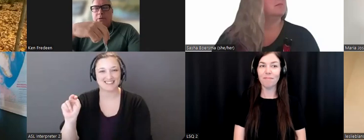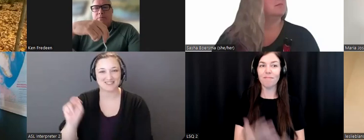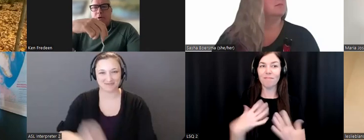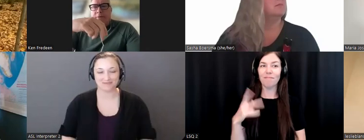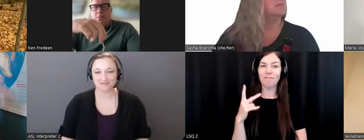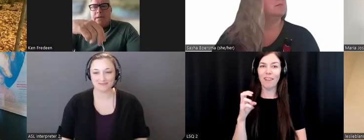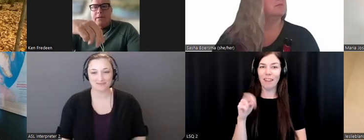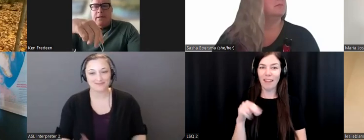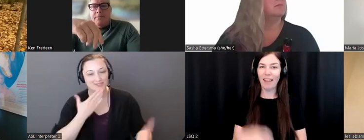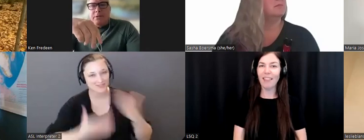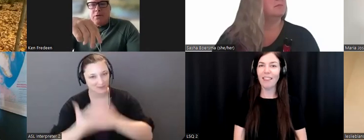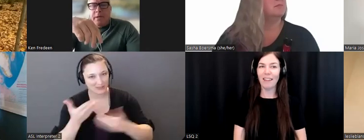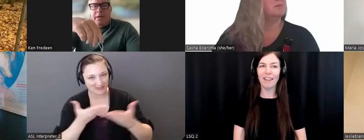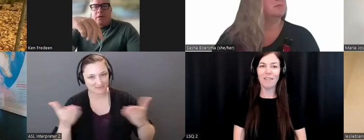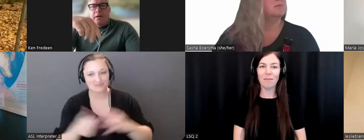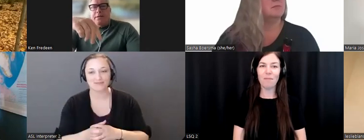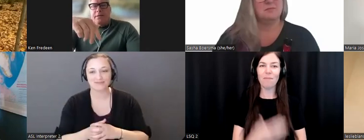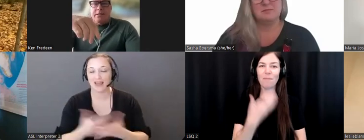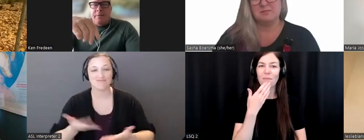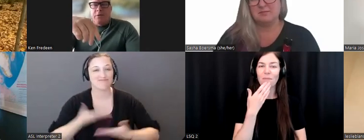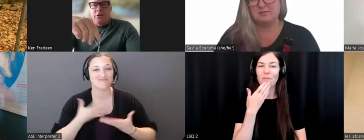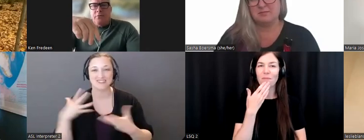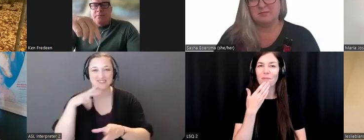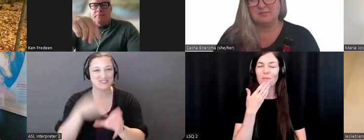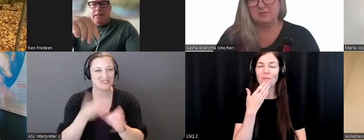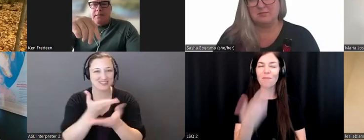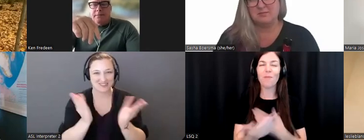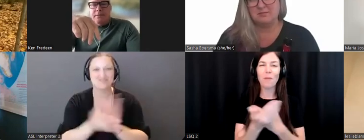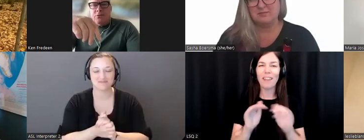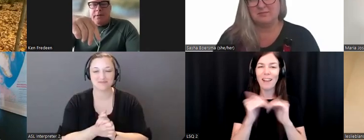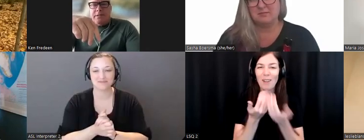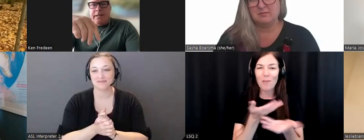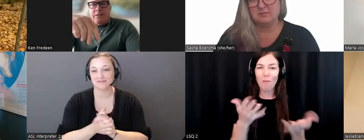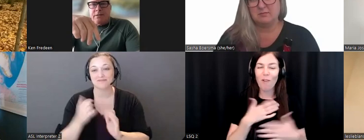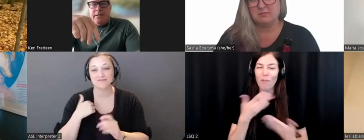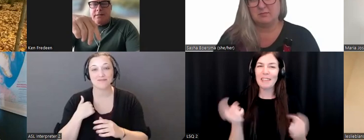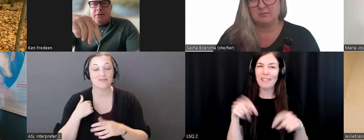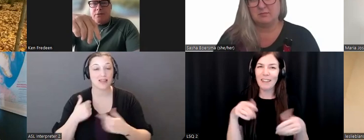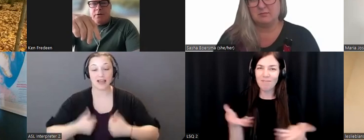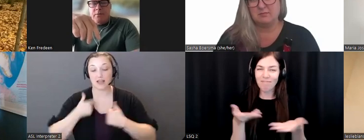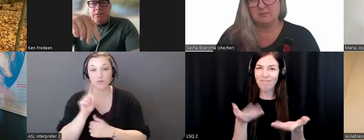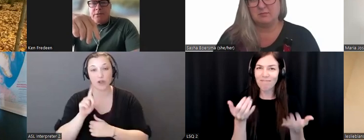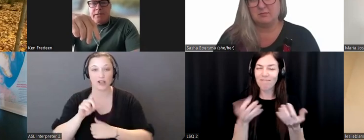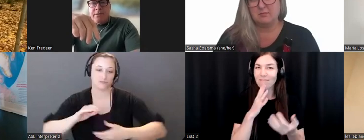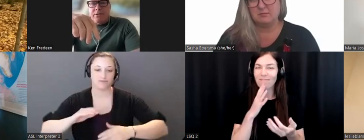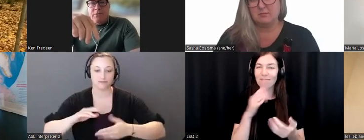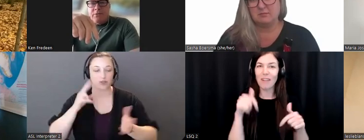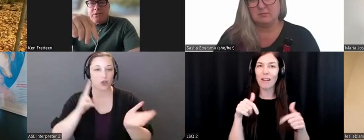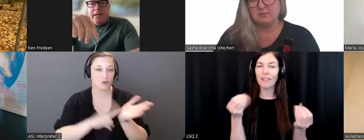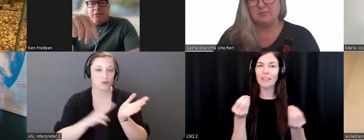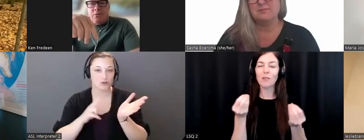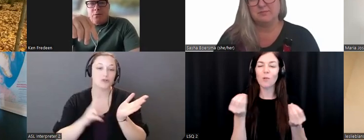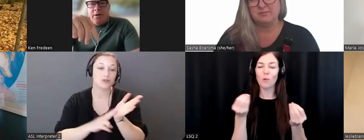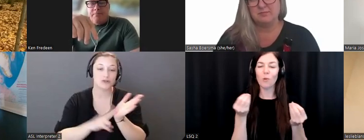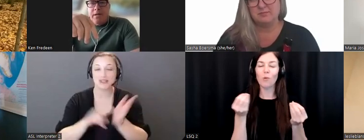Well, good morning, everyone. Pleasure to be here. I speak to you from Treaty 6 territory, which is Saskatoon,